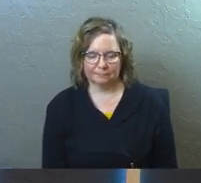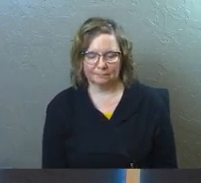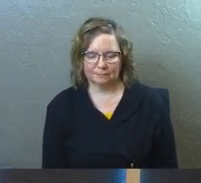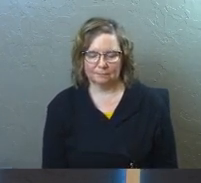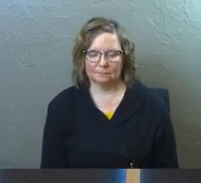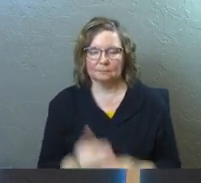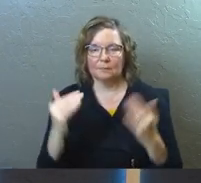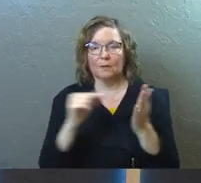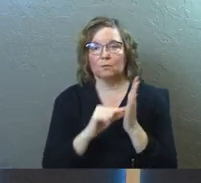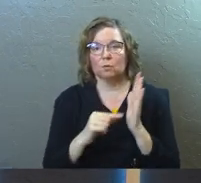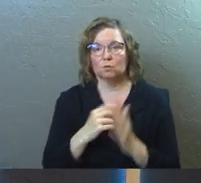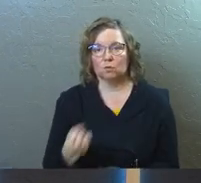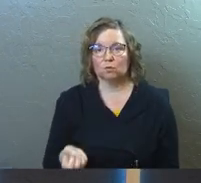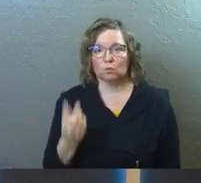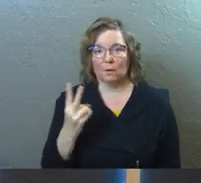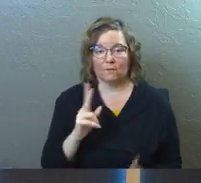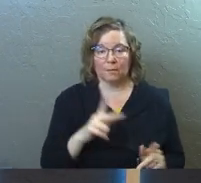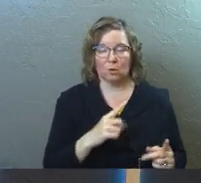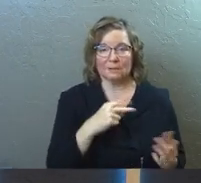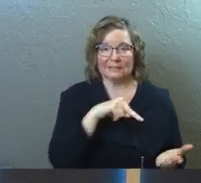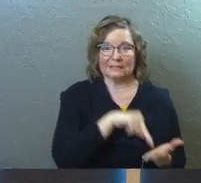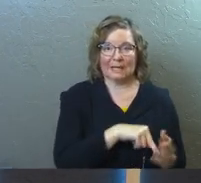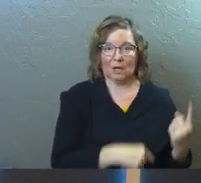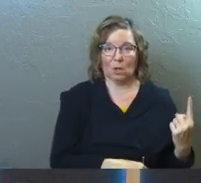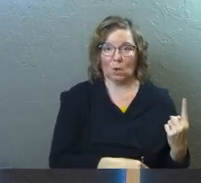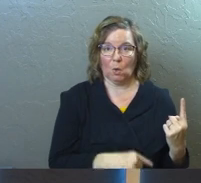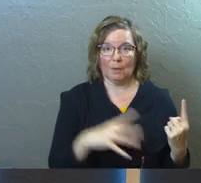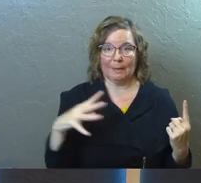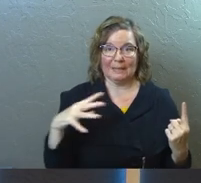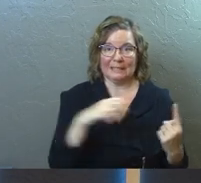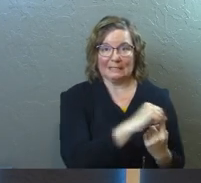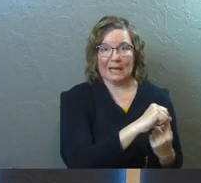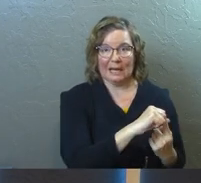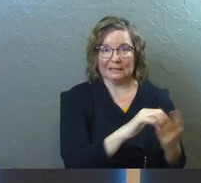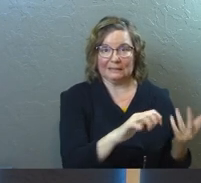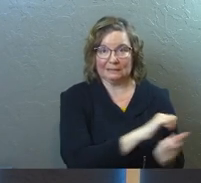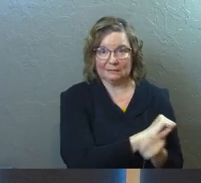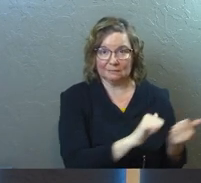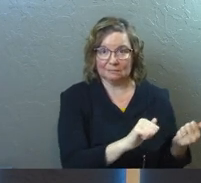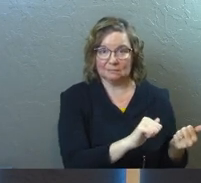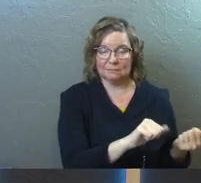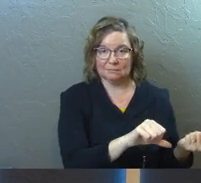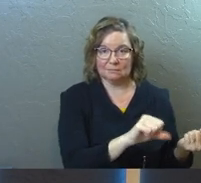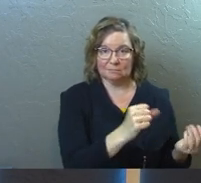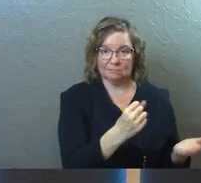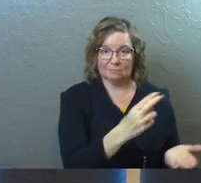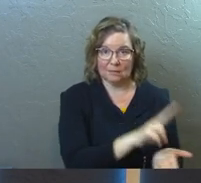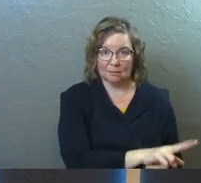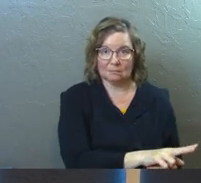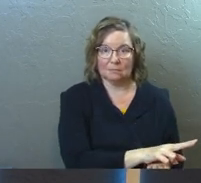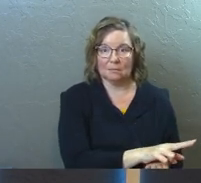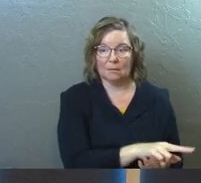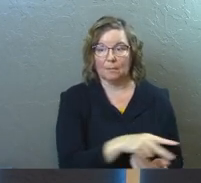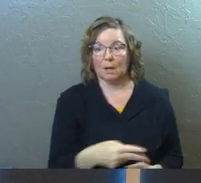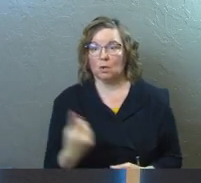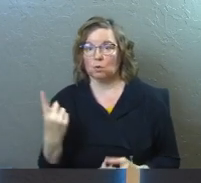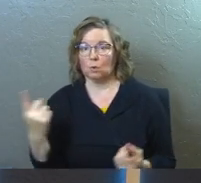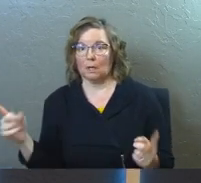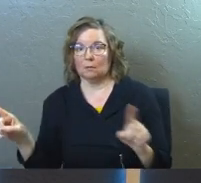Verse 12, a person standing alone can be attacked and defeated, but two can stand back to back and conquer.